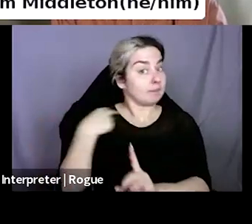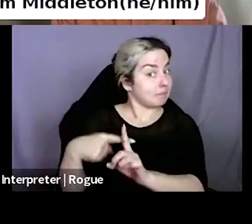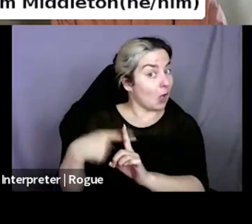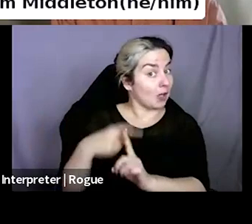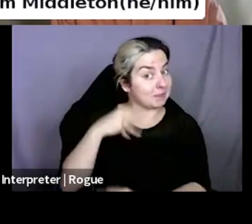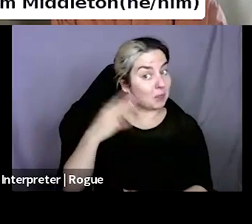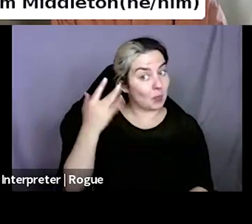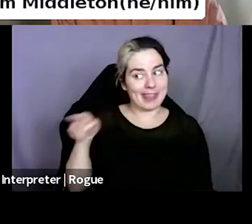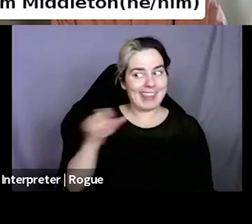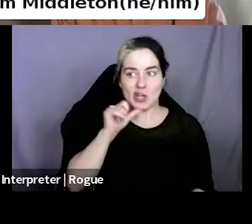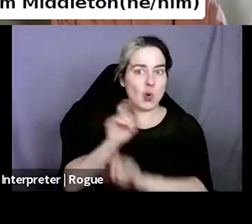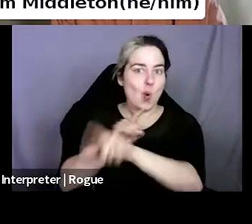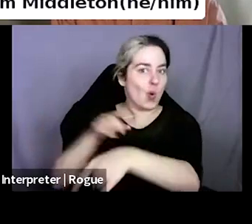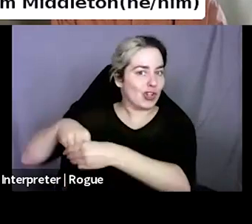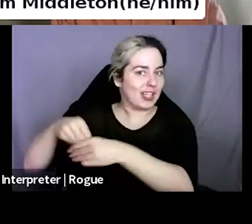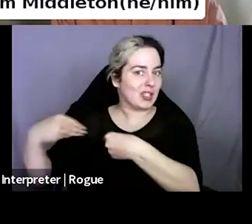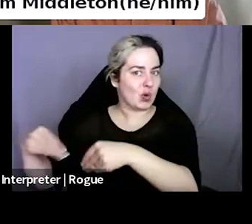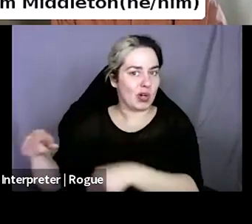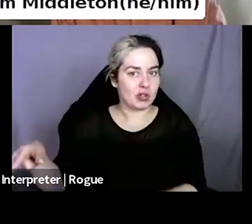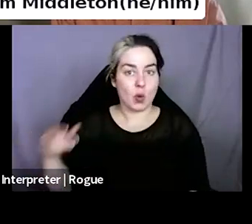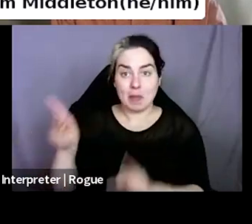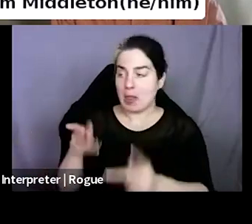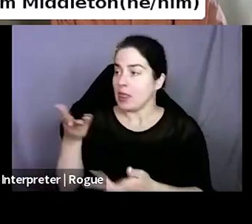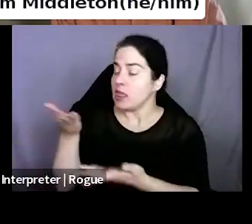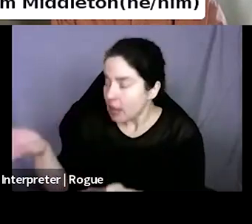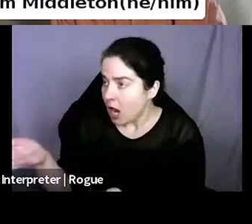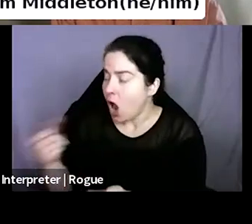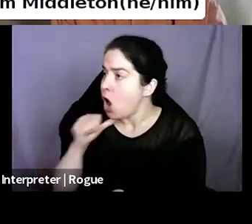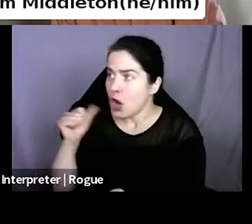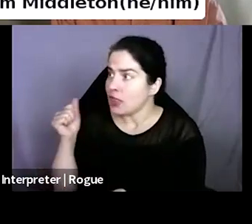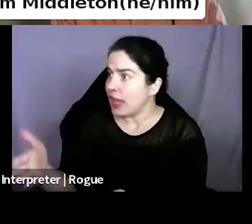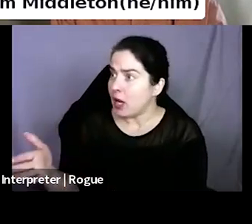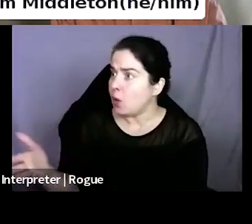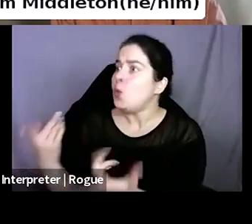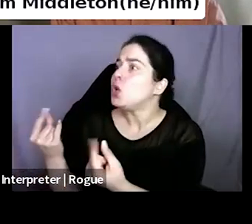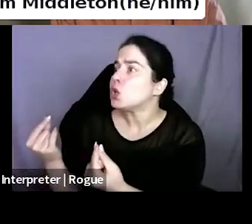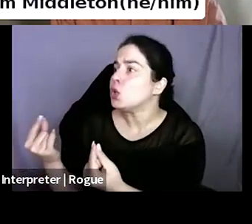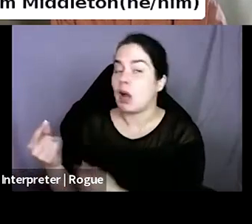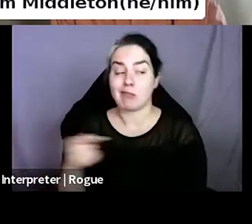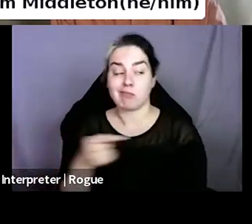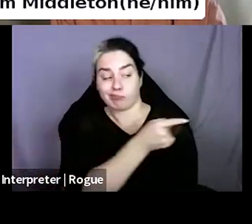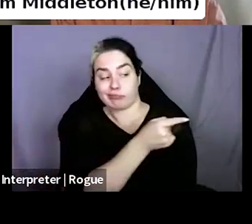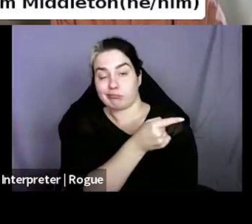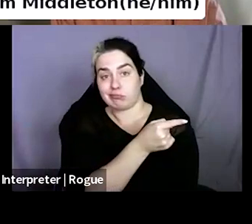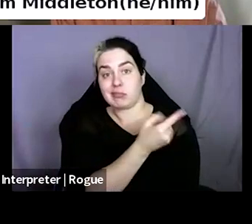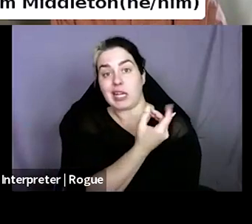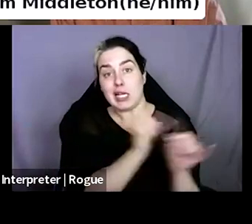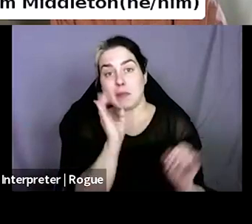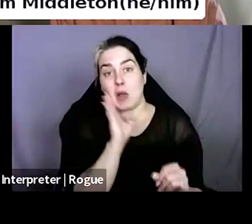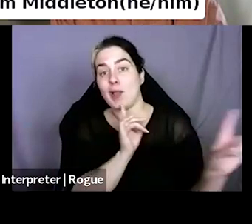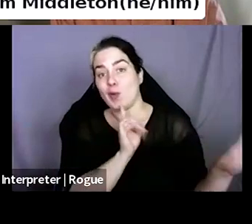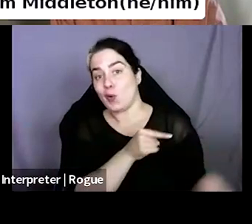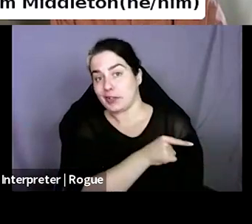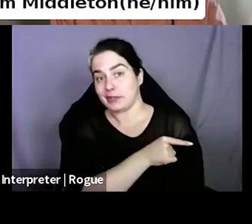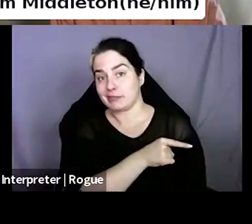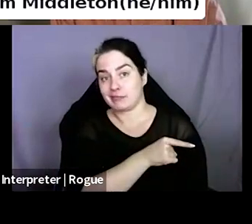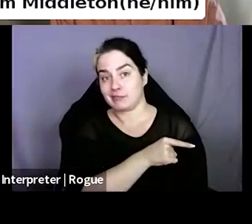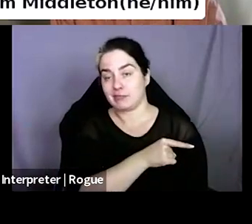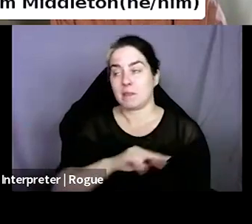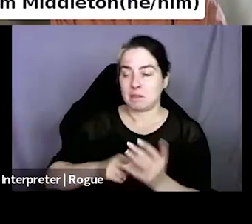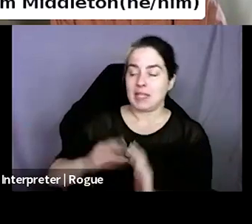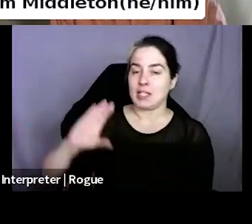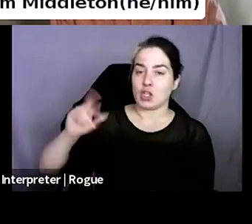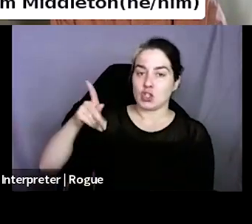when people say, well, what am I going to do, they'll send them over to us. So we actually have chapters actively sending us